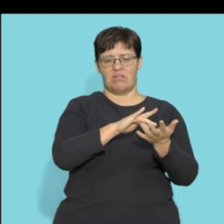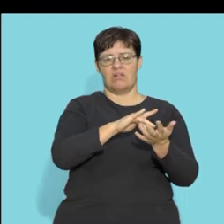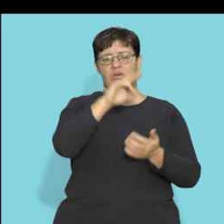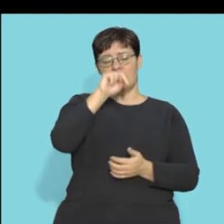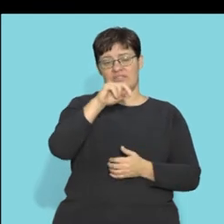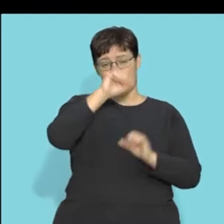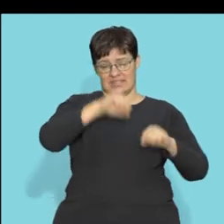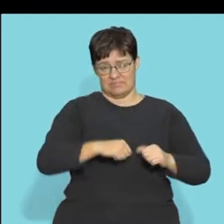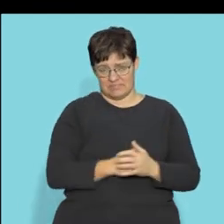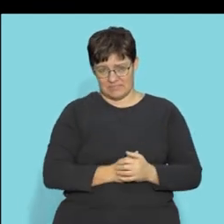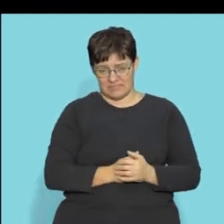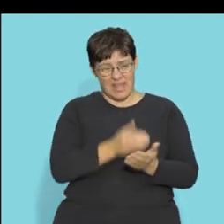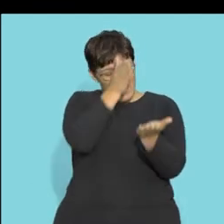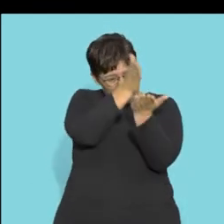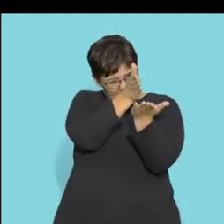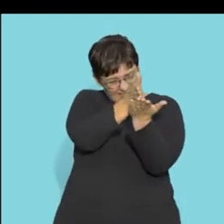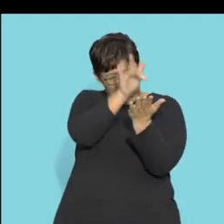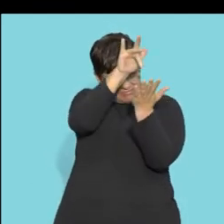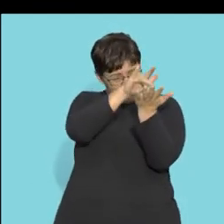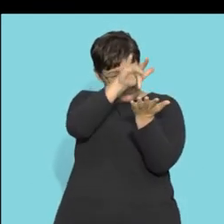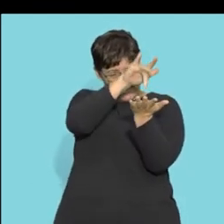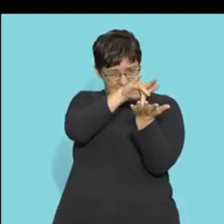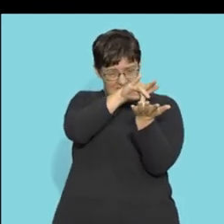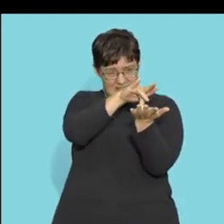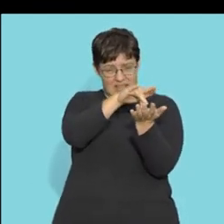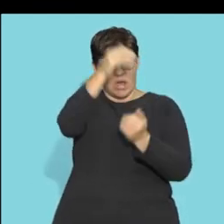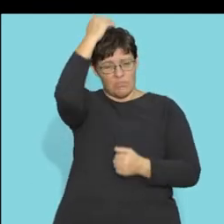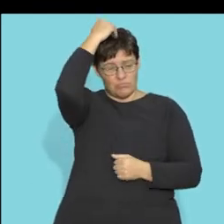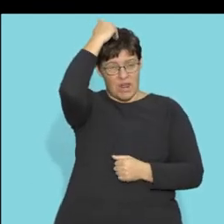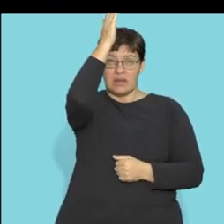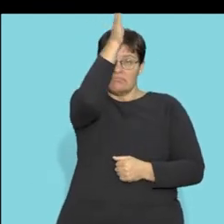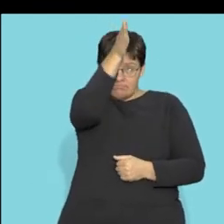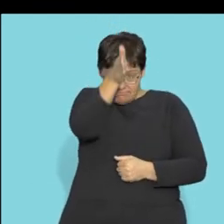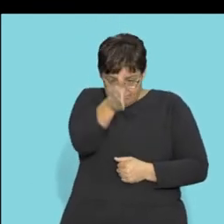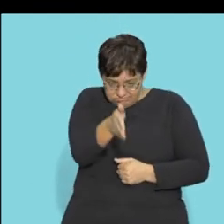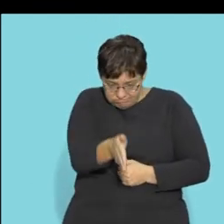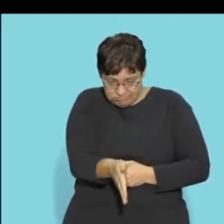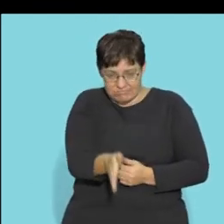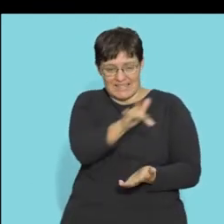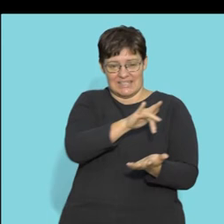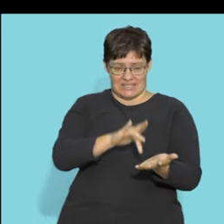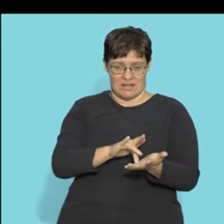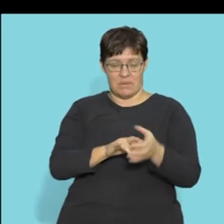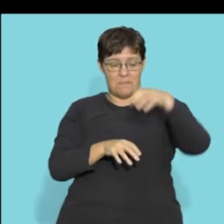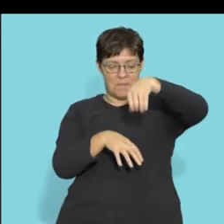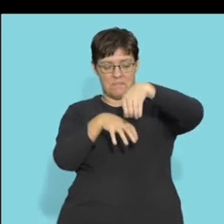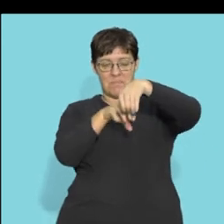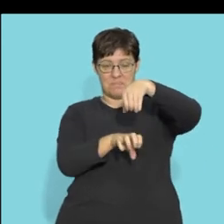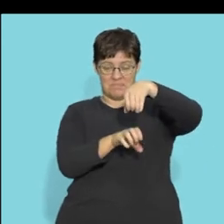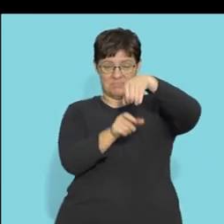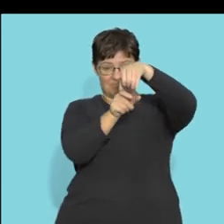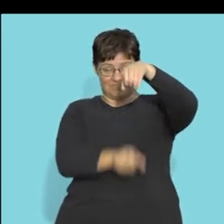like I said in the center Mr. Fenta the brain and the spinal cord right so that's the two